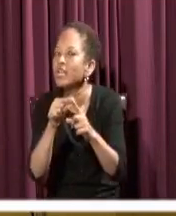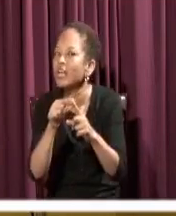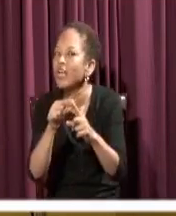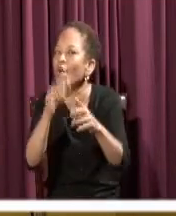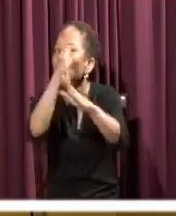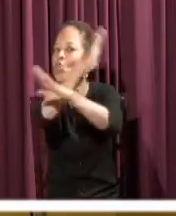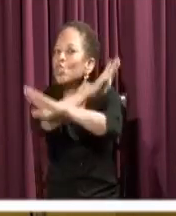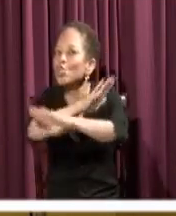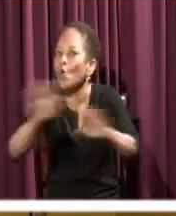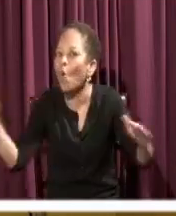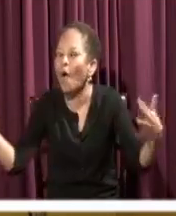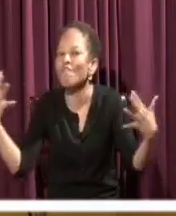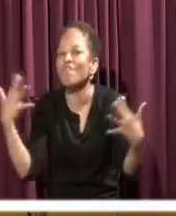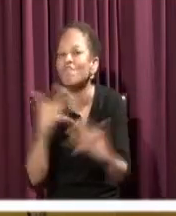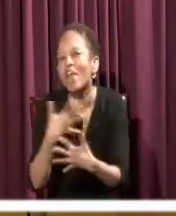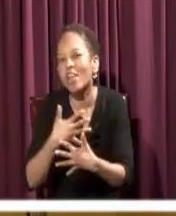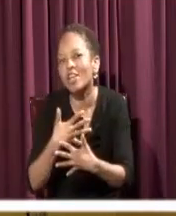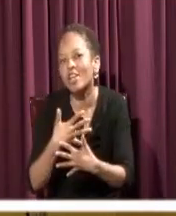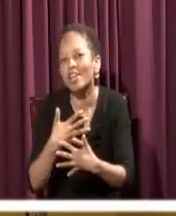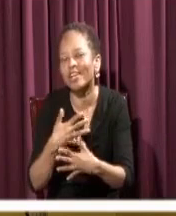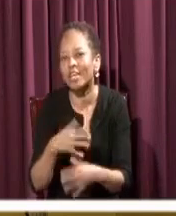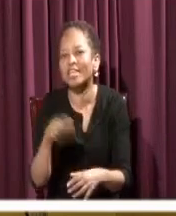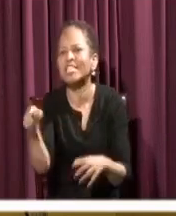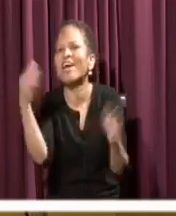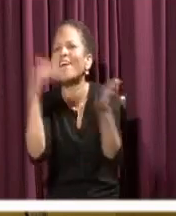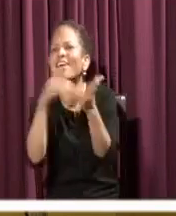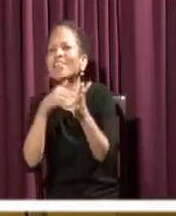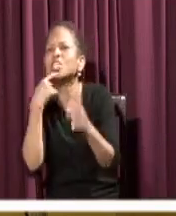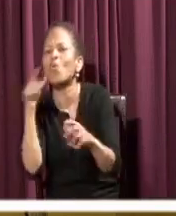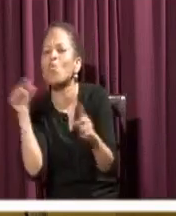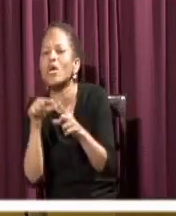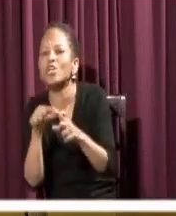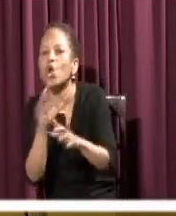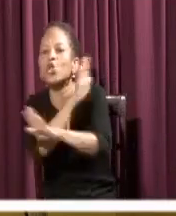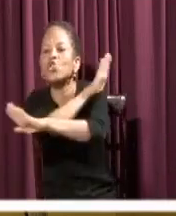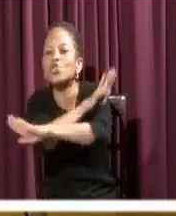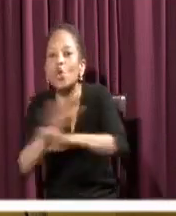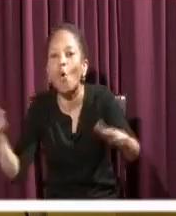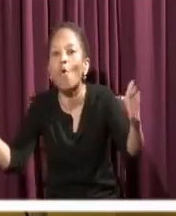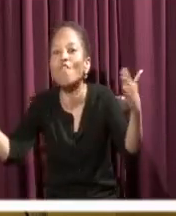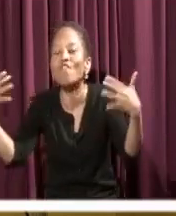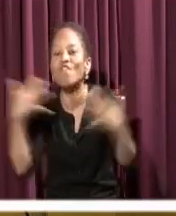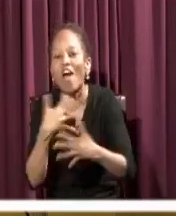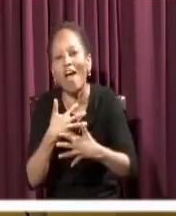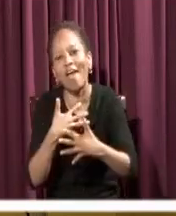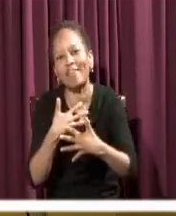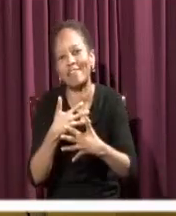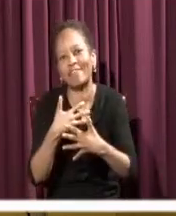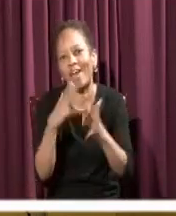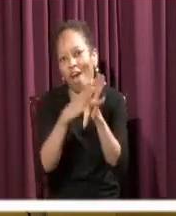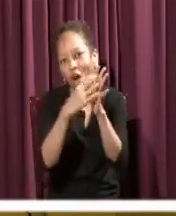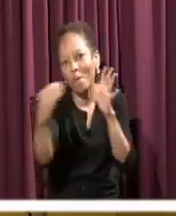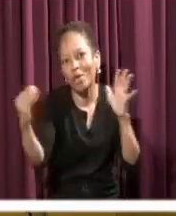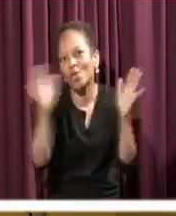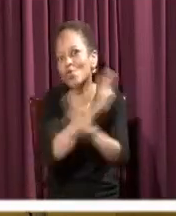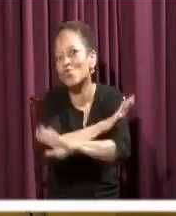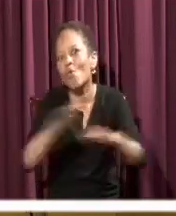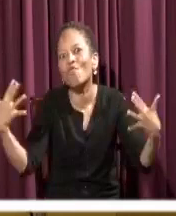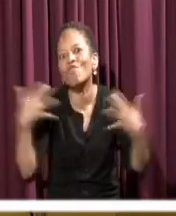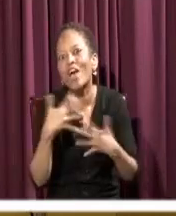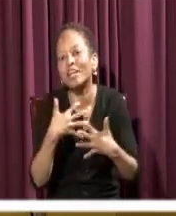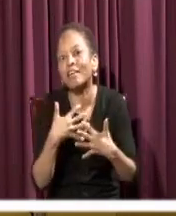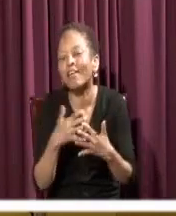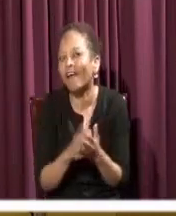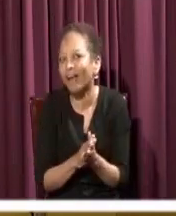afraid. Say it with me now. Do not be afraid. I am often amused by the do not be